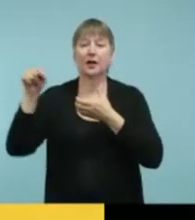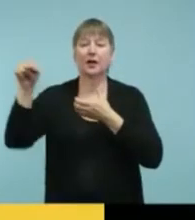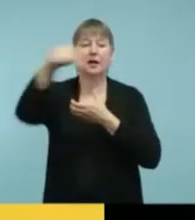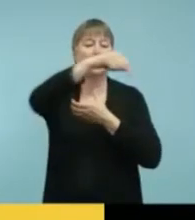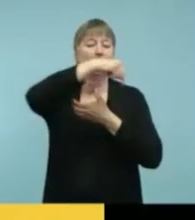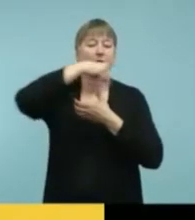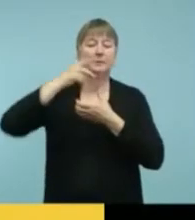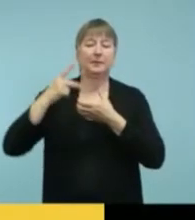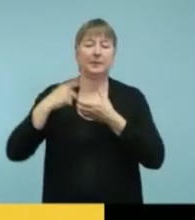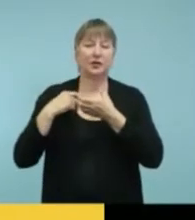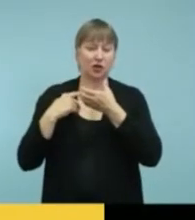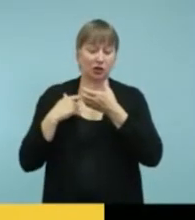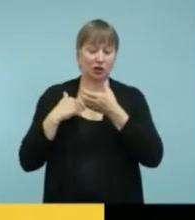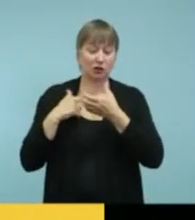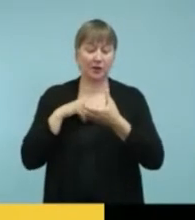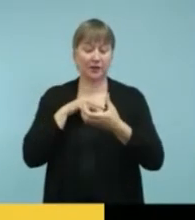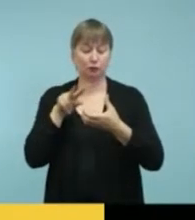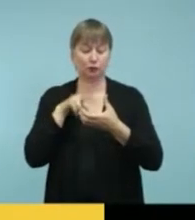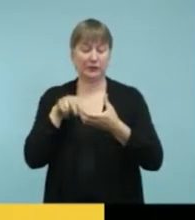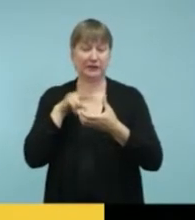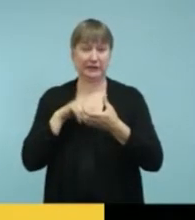I hope that answers your question.